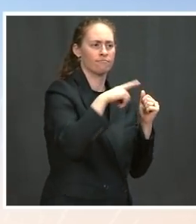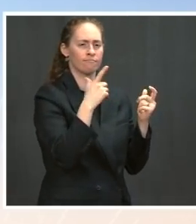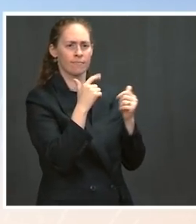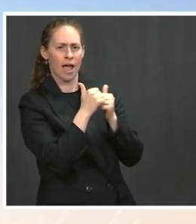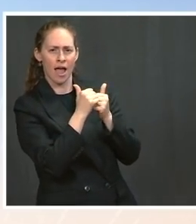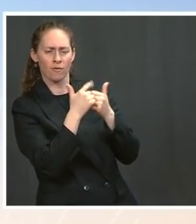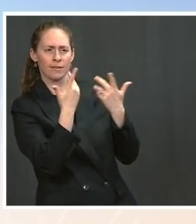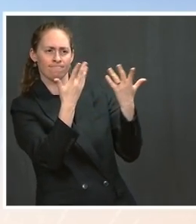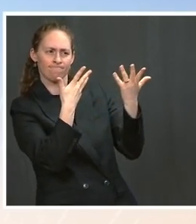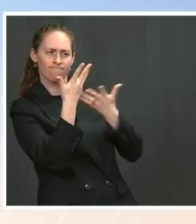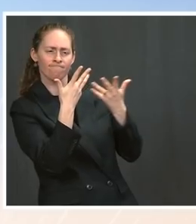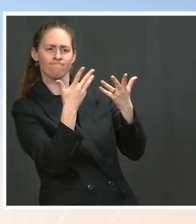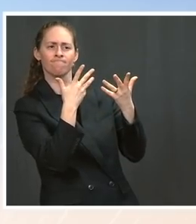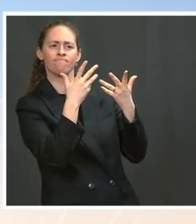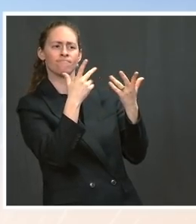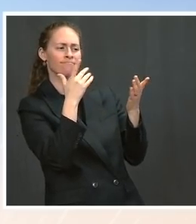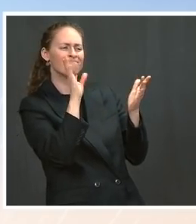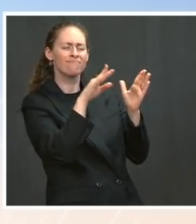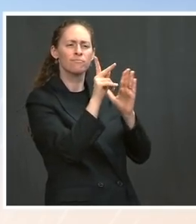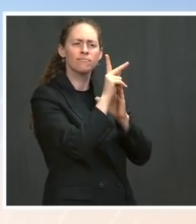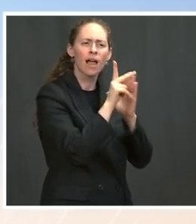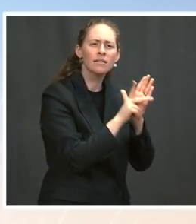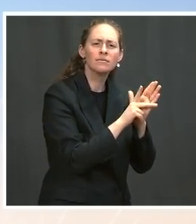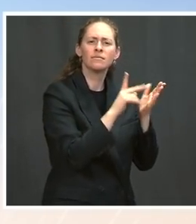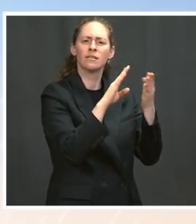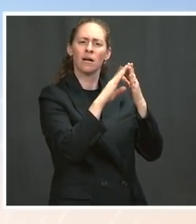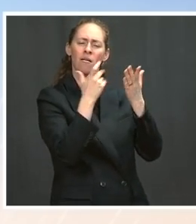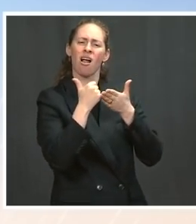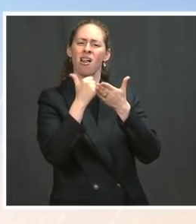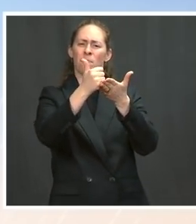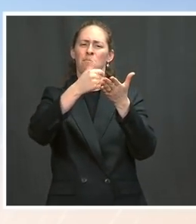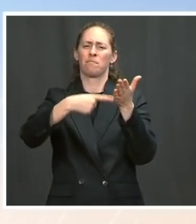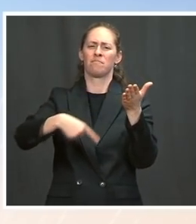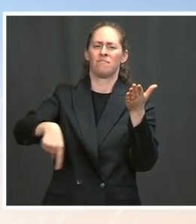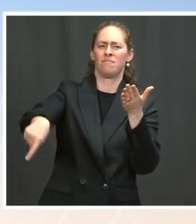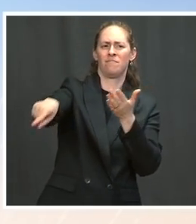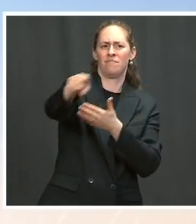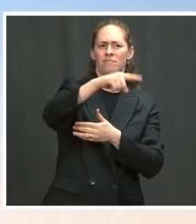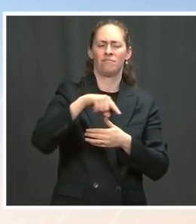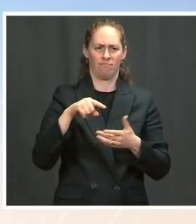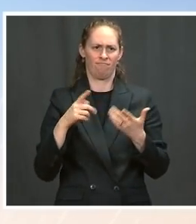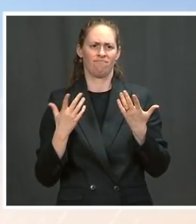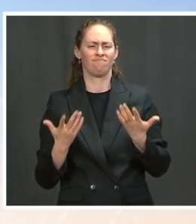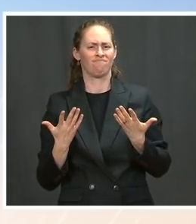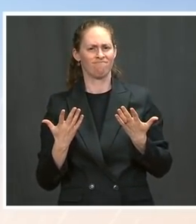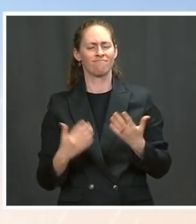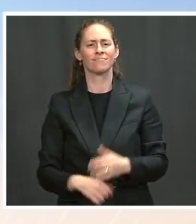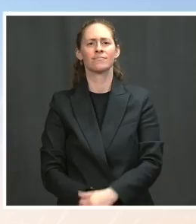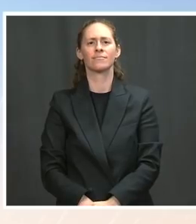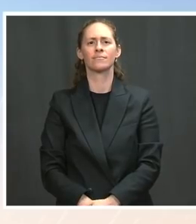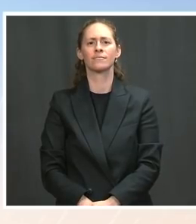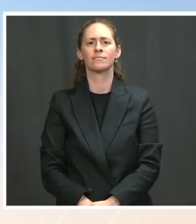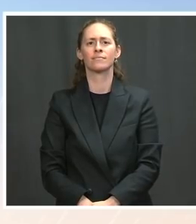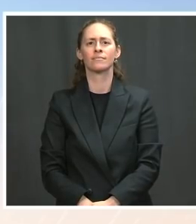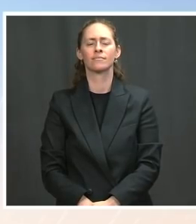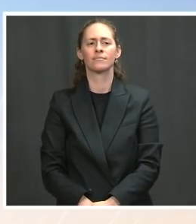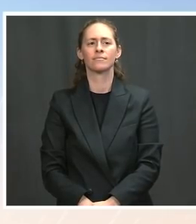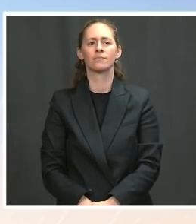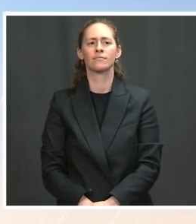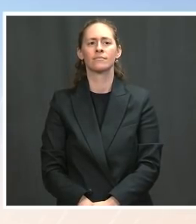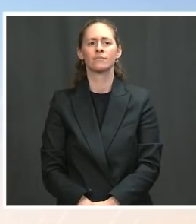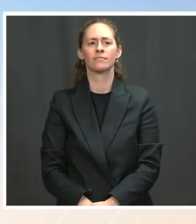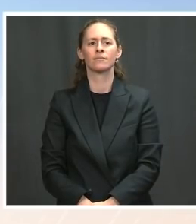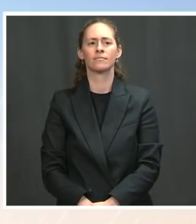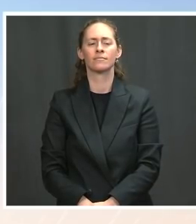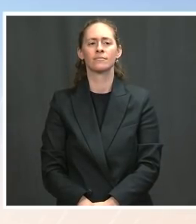agenda, put in place policies that will help contribute to doing exactly that. He also has said, and we're